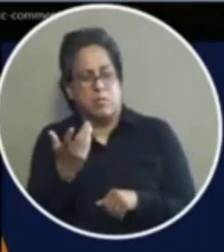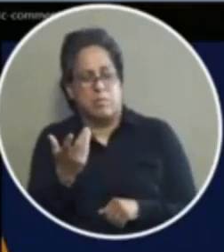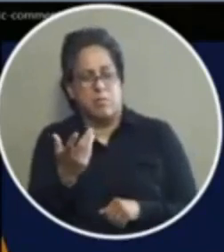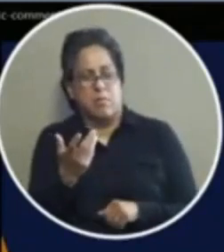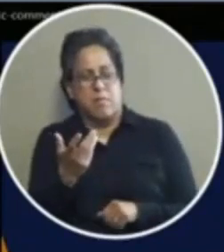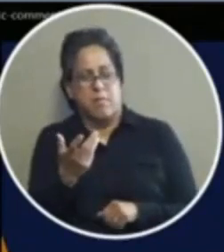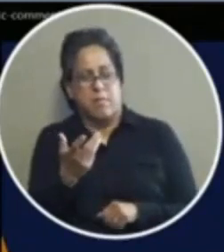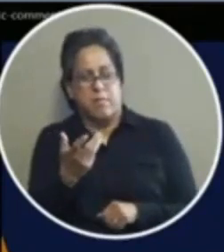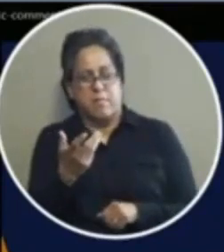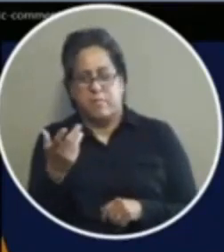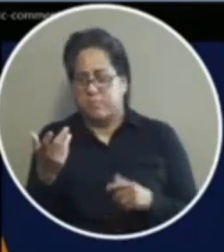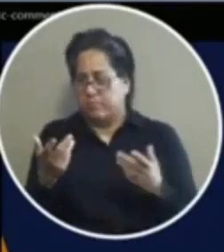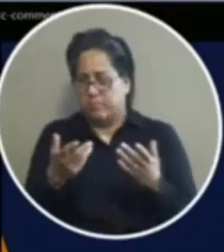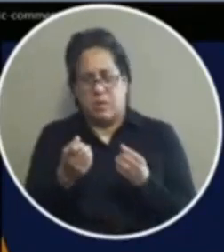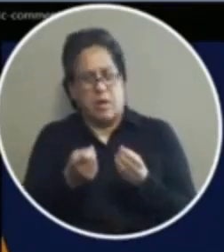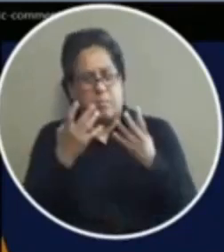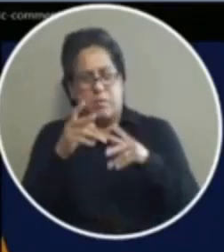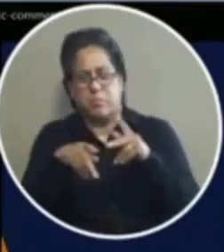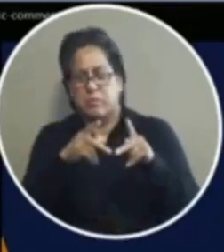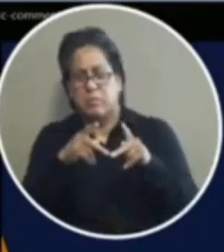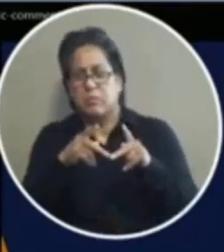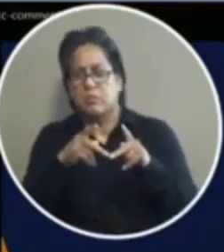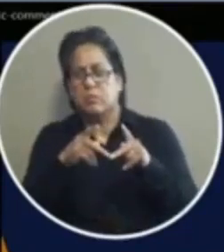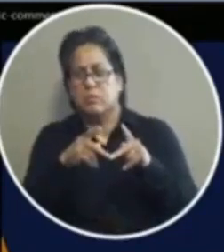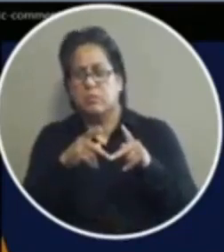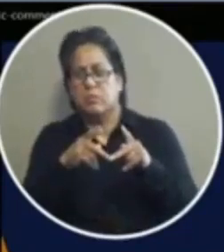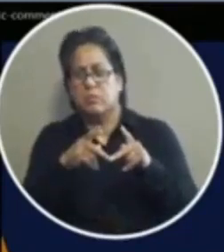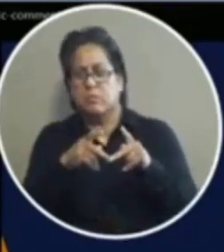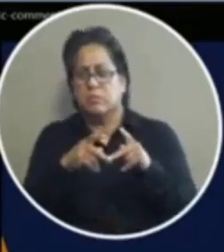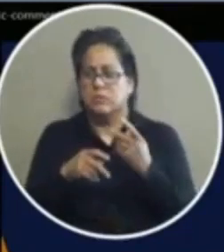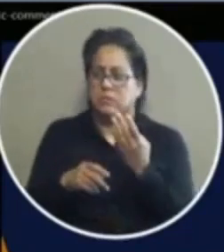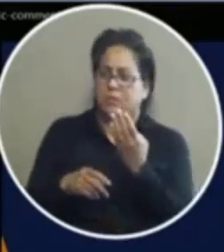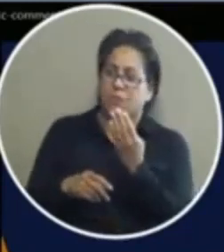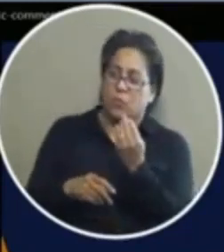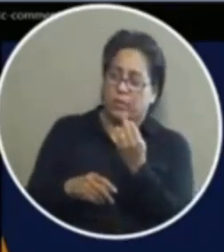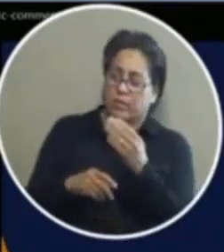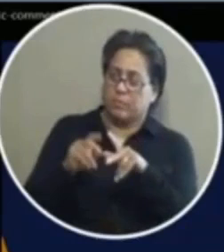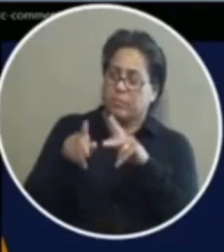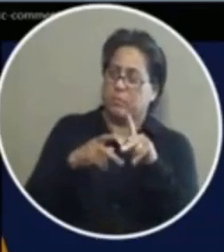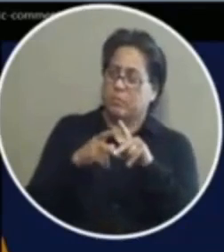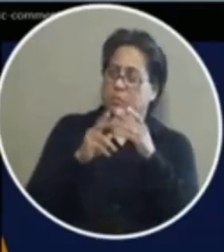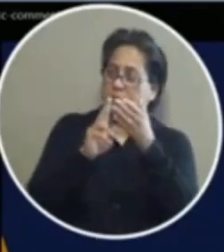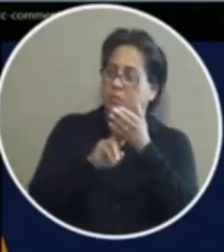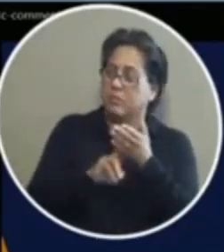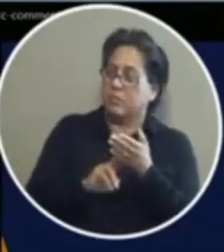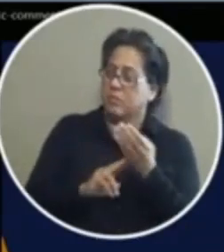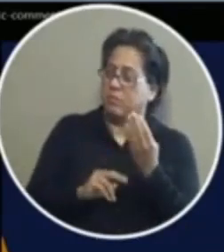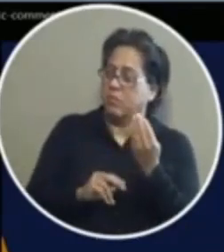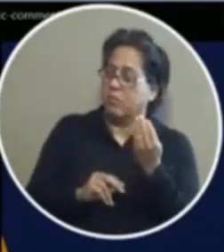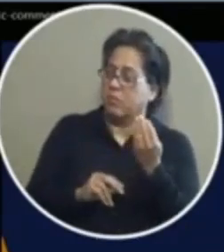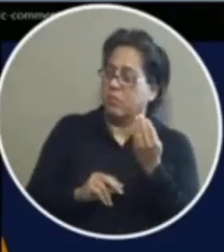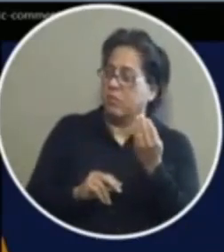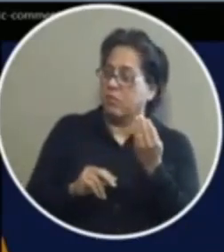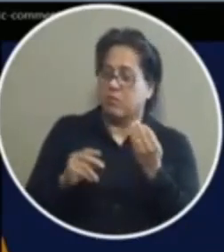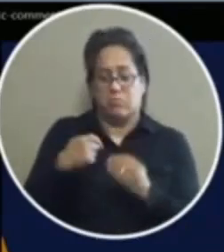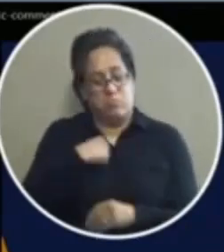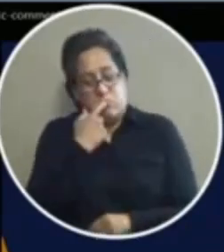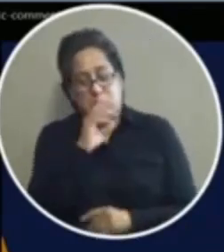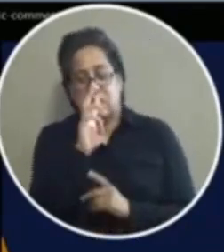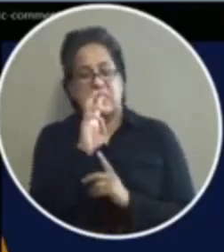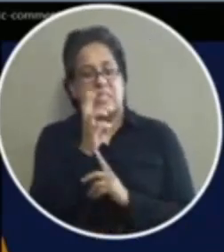i mean how many people are signed up to speak we have uh 14 people no i would say six minutes